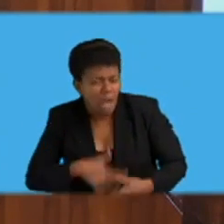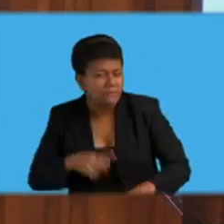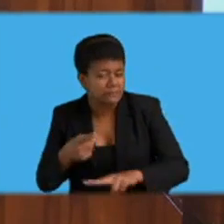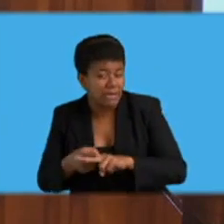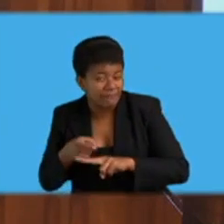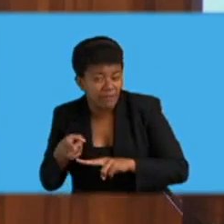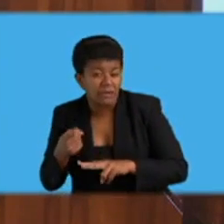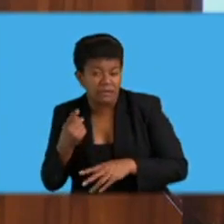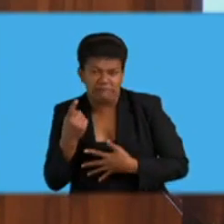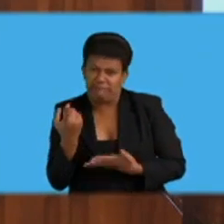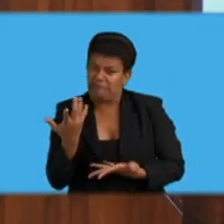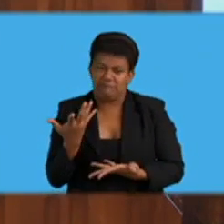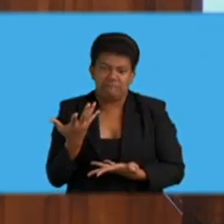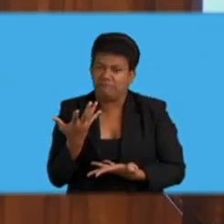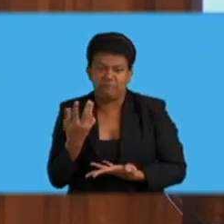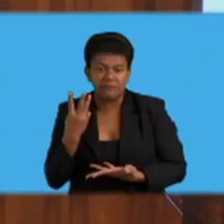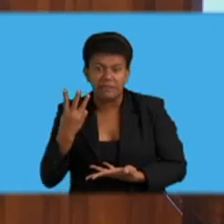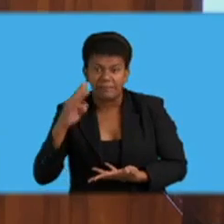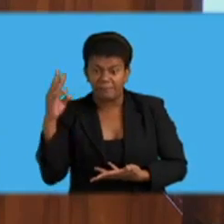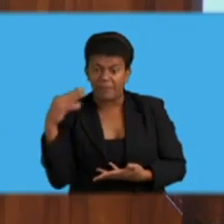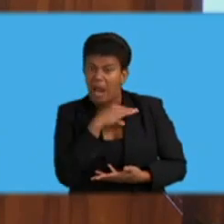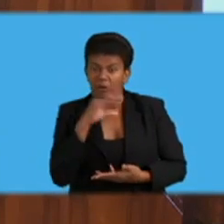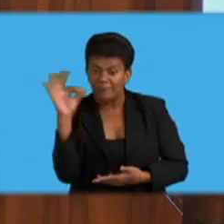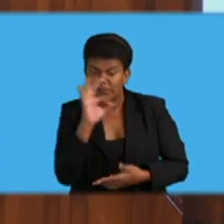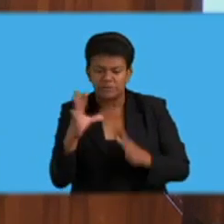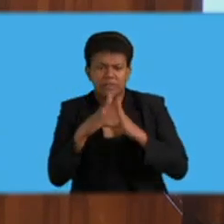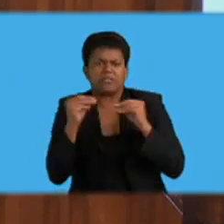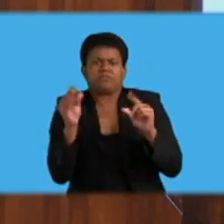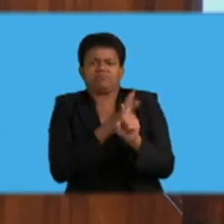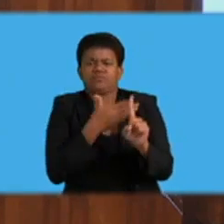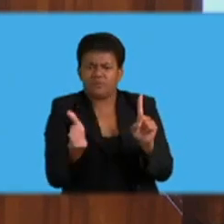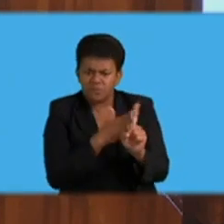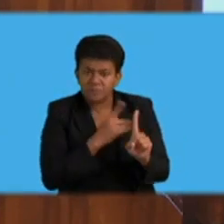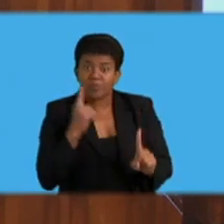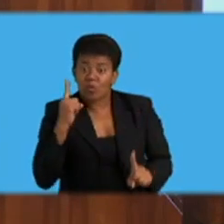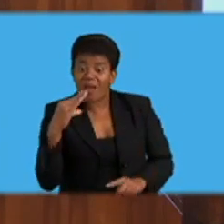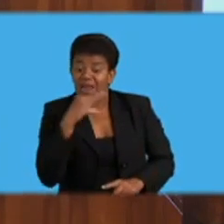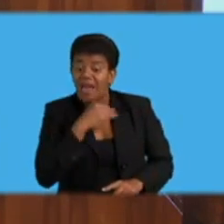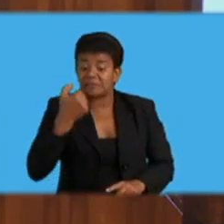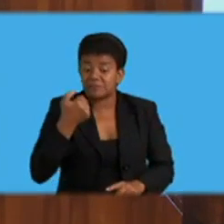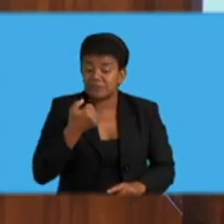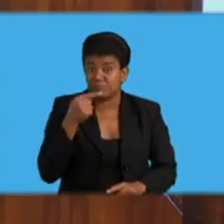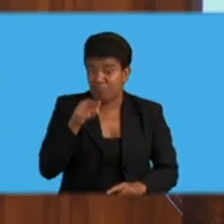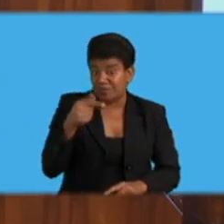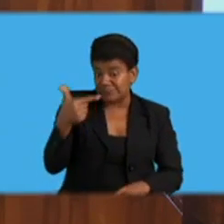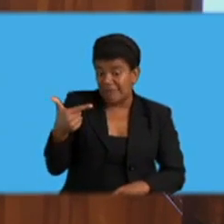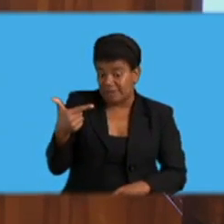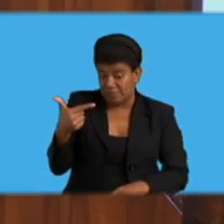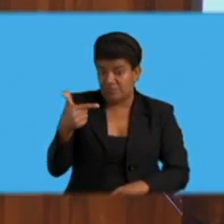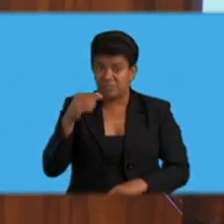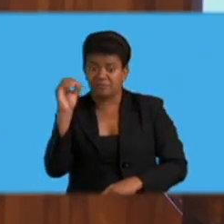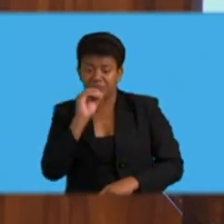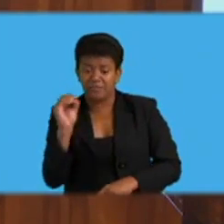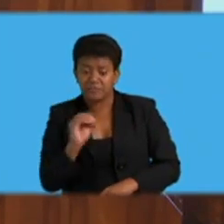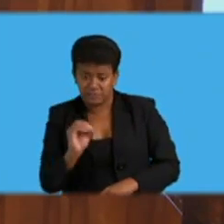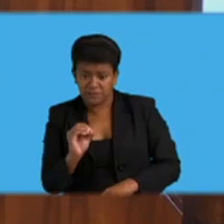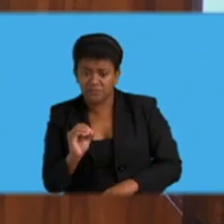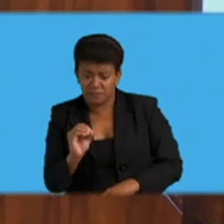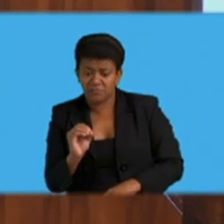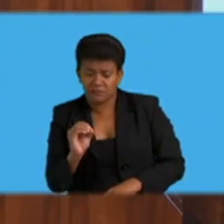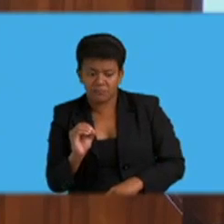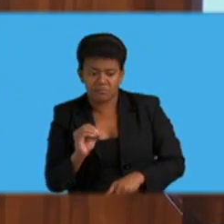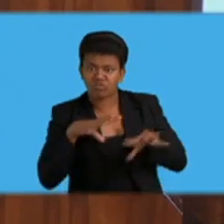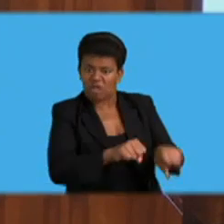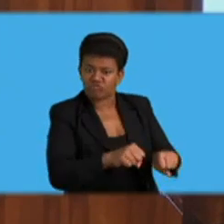sexual assaults by 116.7%, abduction of persons